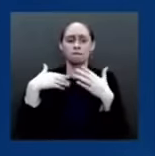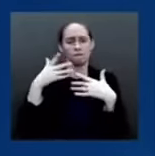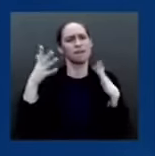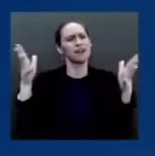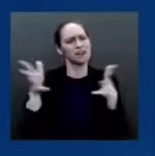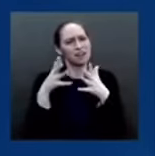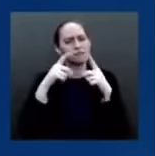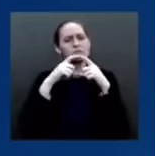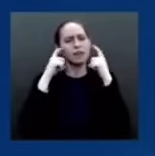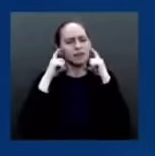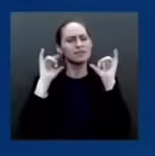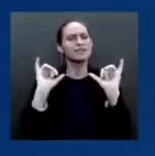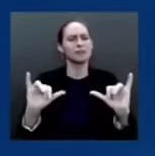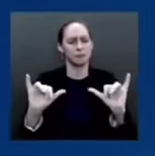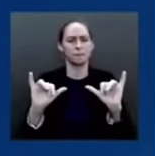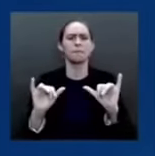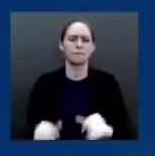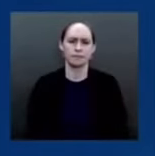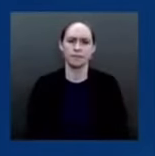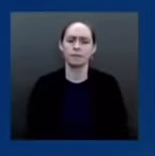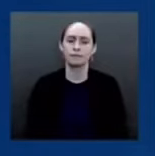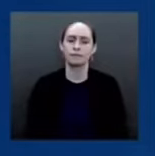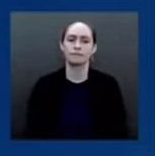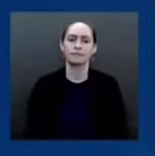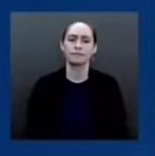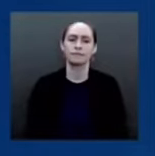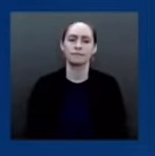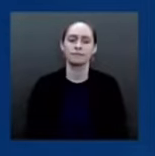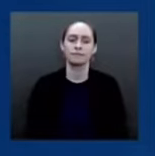use in this way, we did not recommend them at that time.